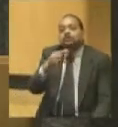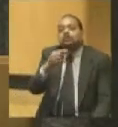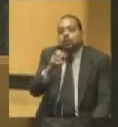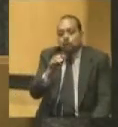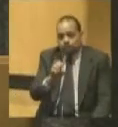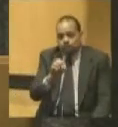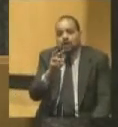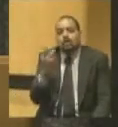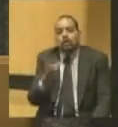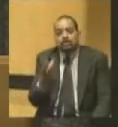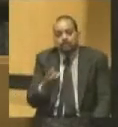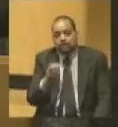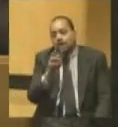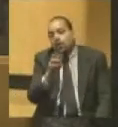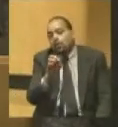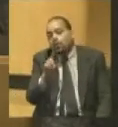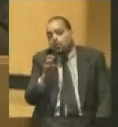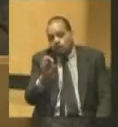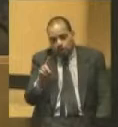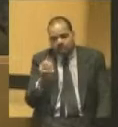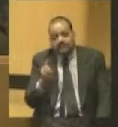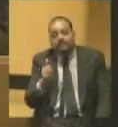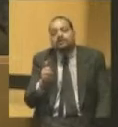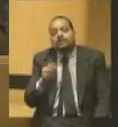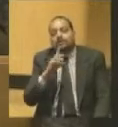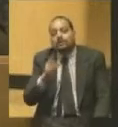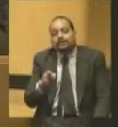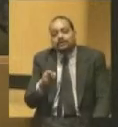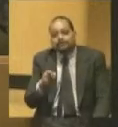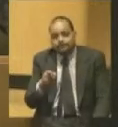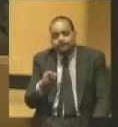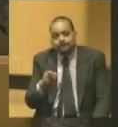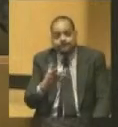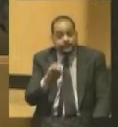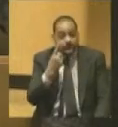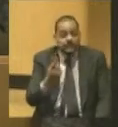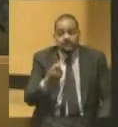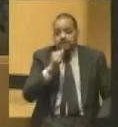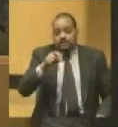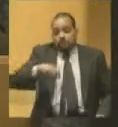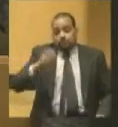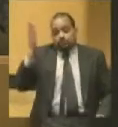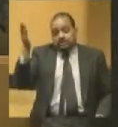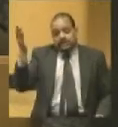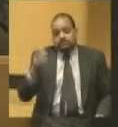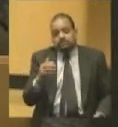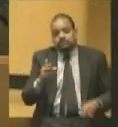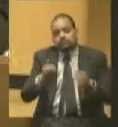very being, not in what he said in speeches, because Supreme Court justices were not supposed to make speeches. And they didn't.